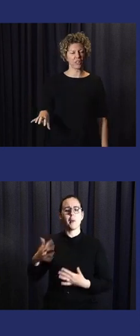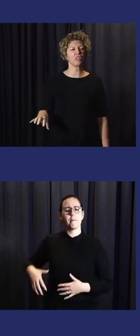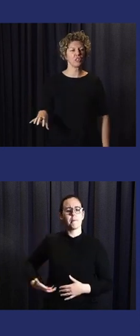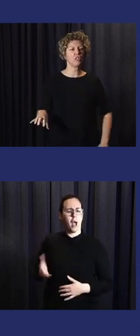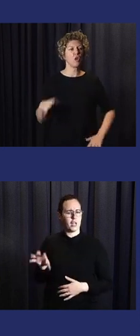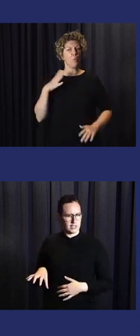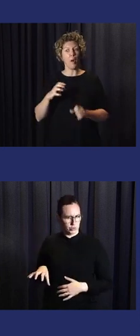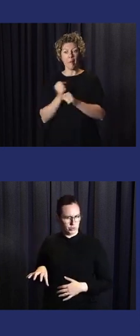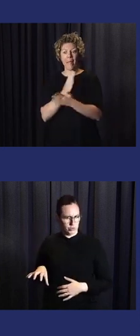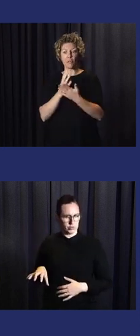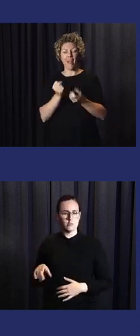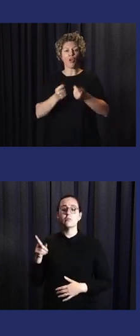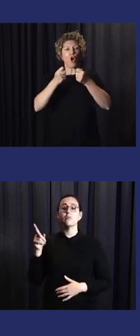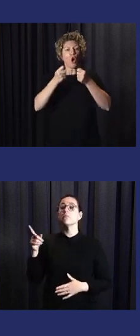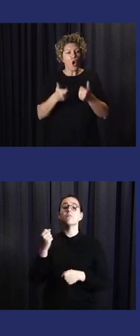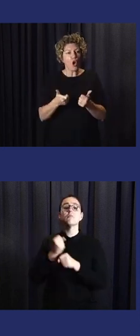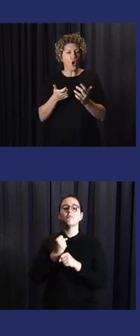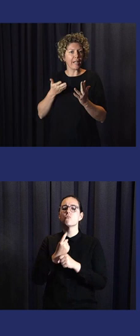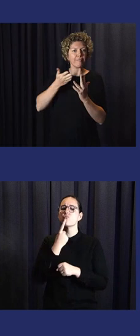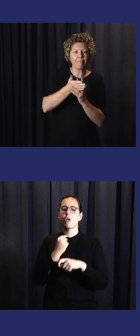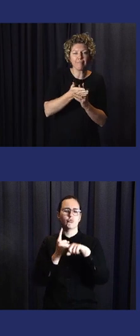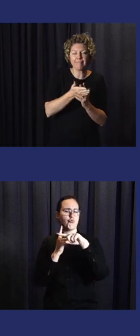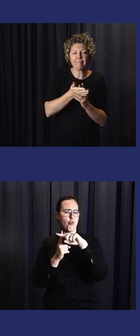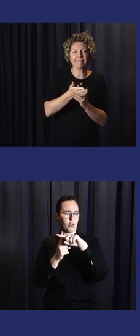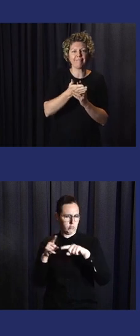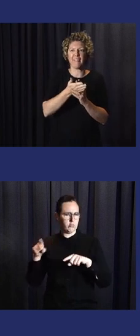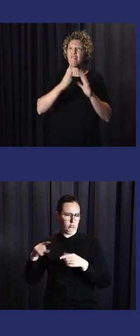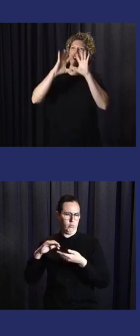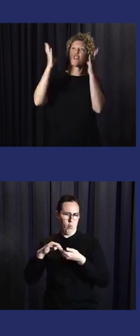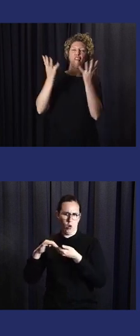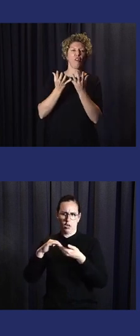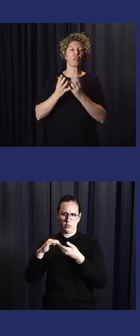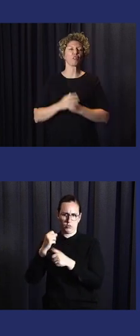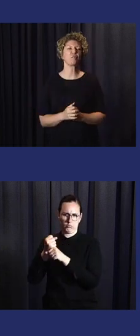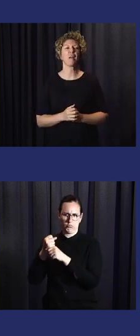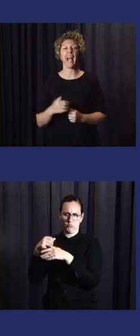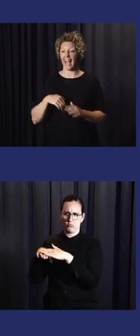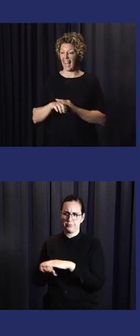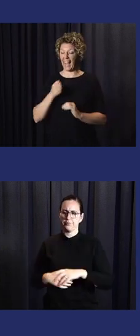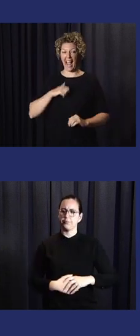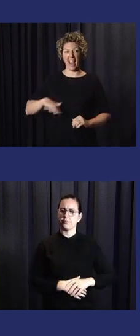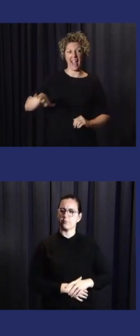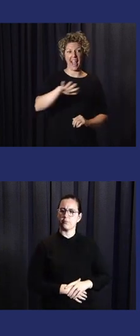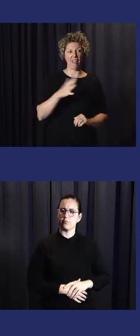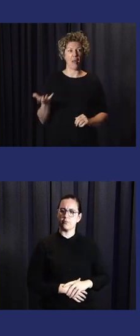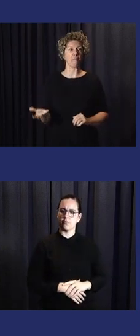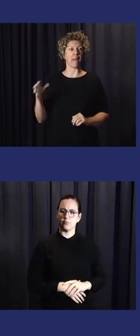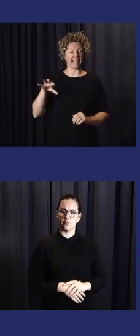Crescent Society. And he will speak to us today on recommendations to enhance universal early action.